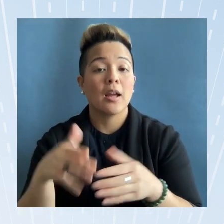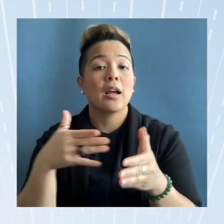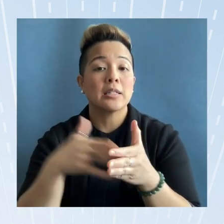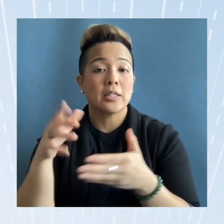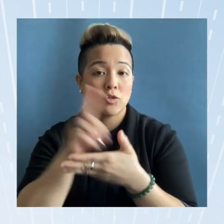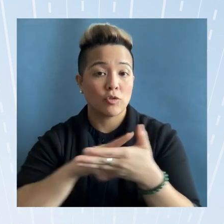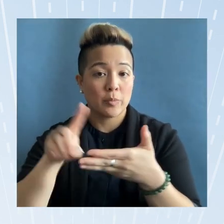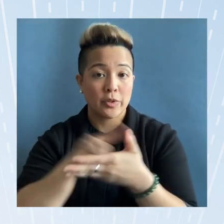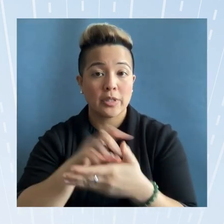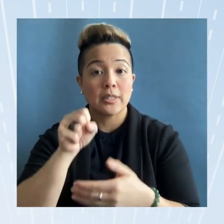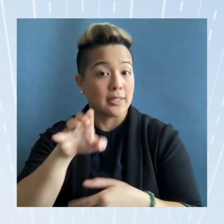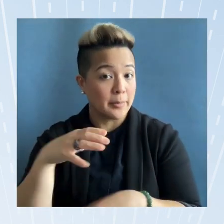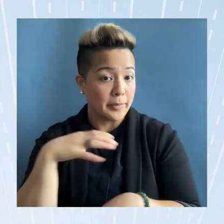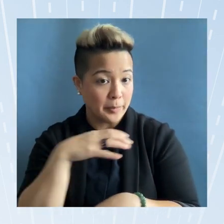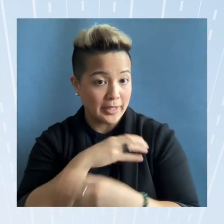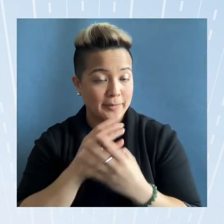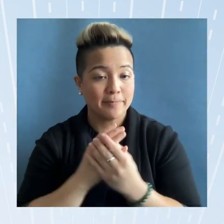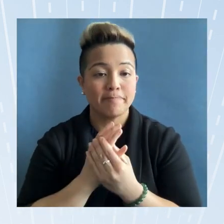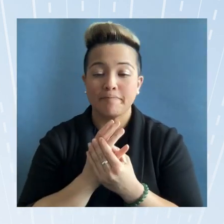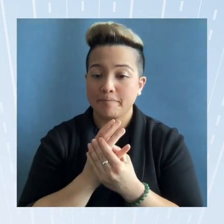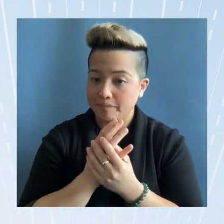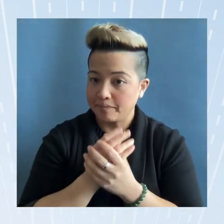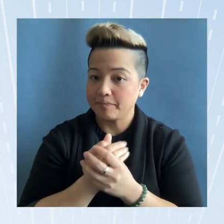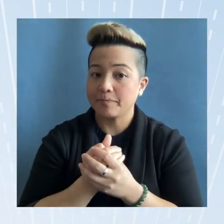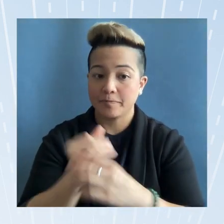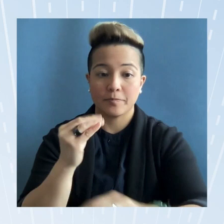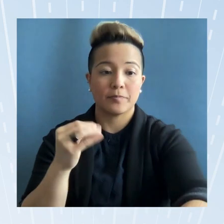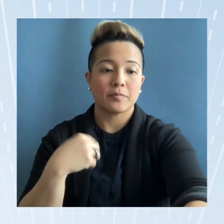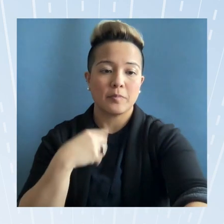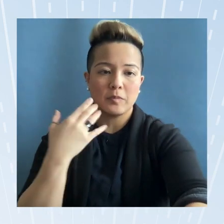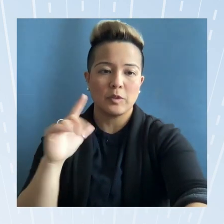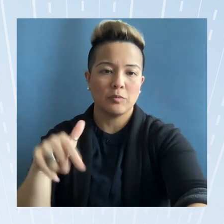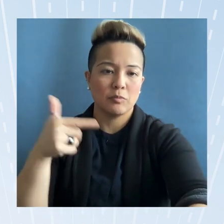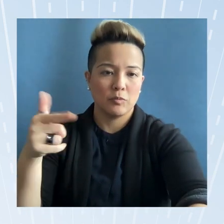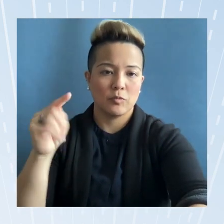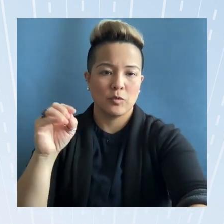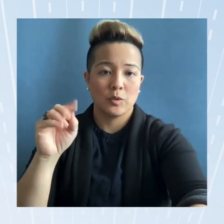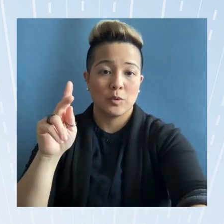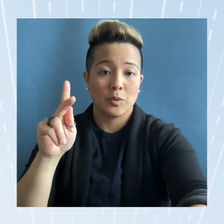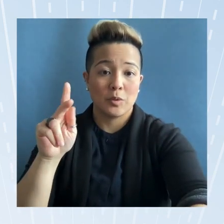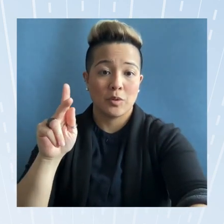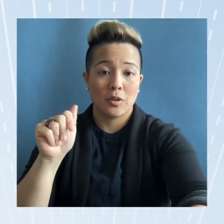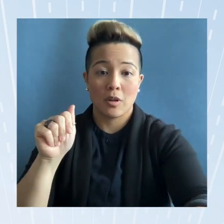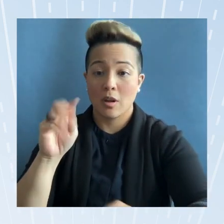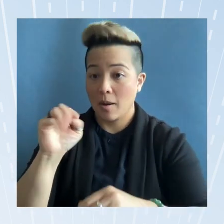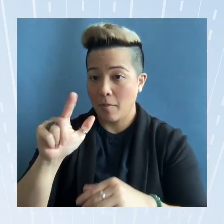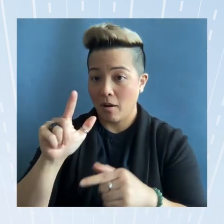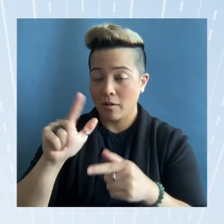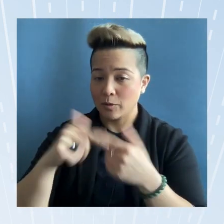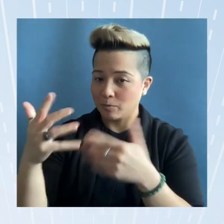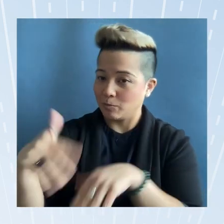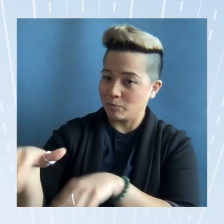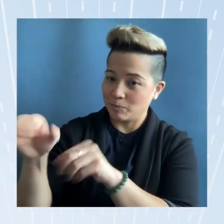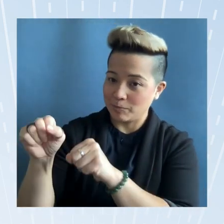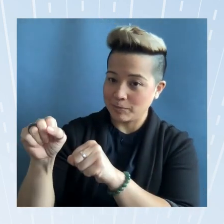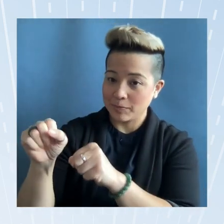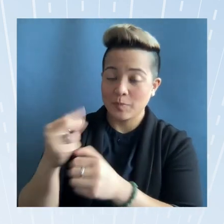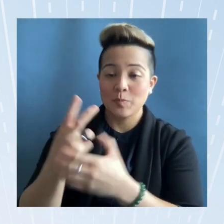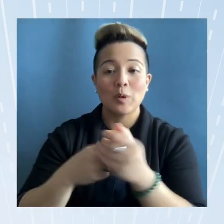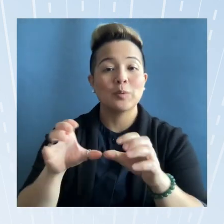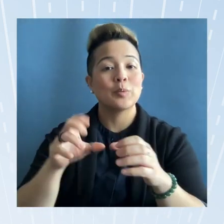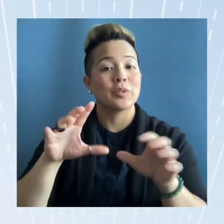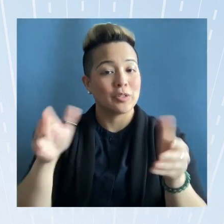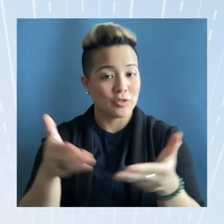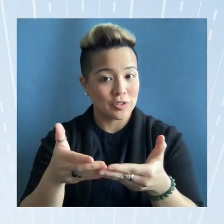subcommittee and we're I'm going to turn it over to Kamal to take over from here and both do the introduction